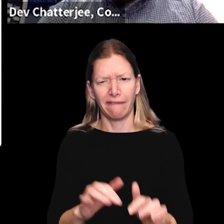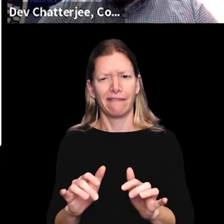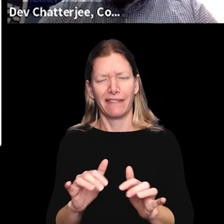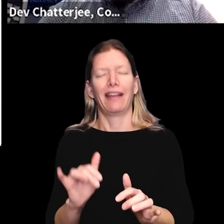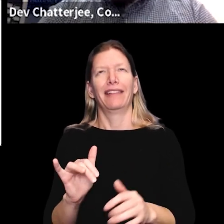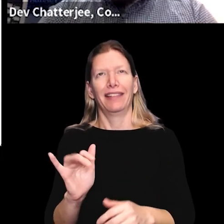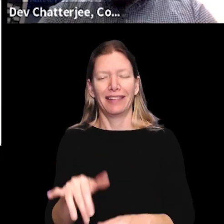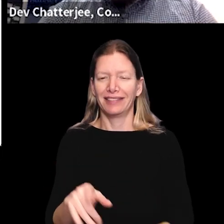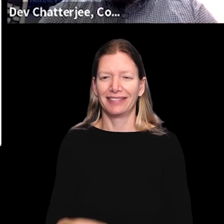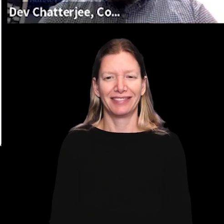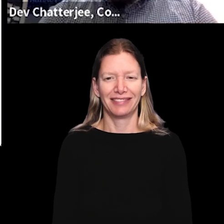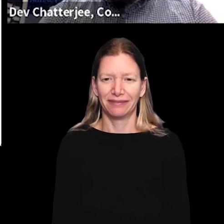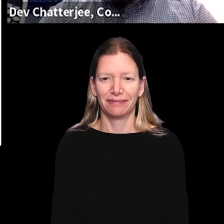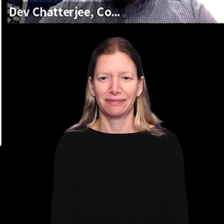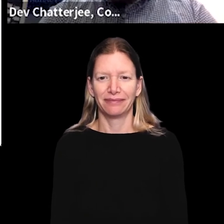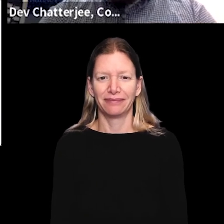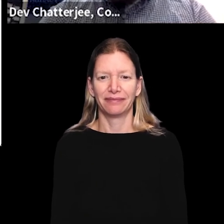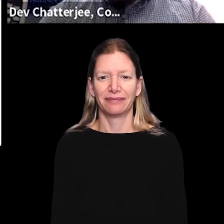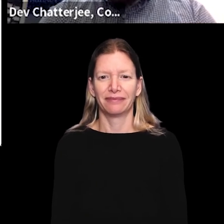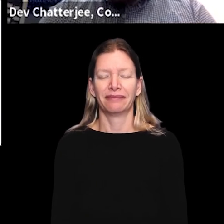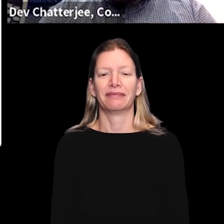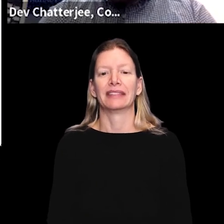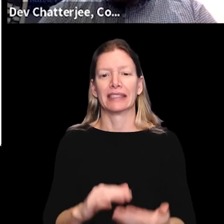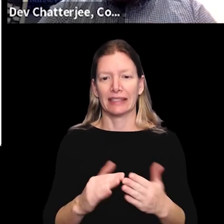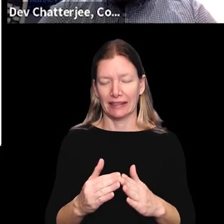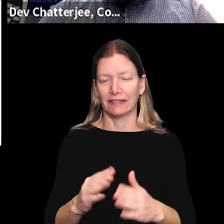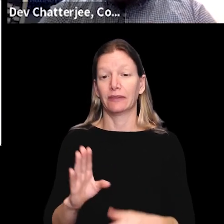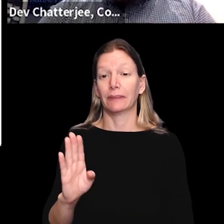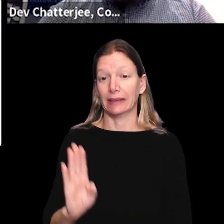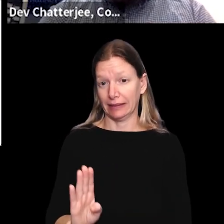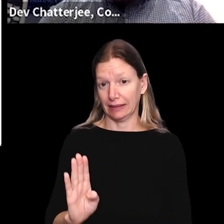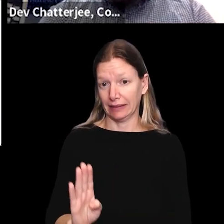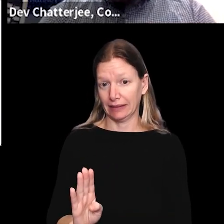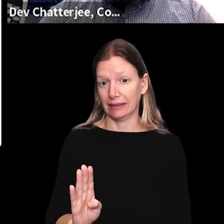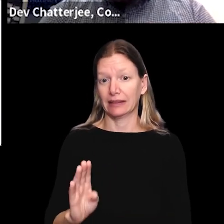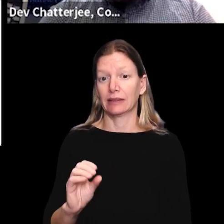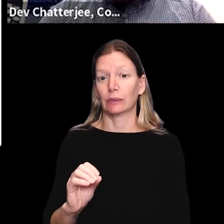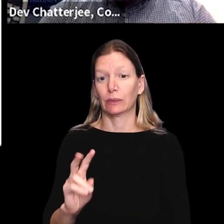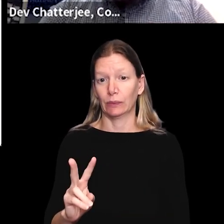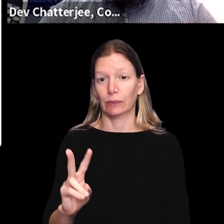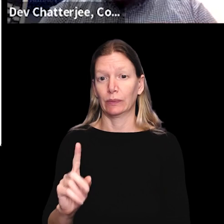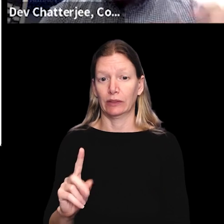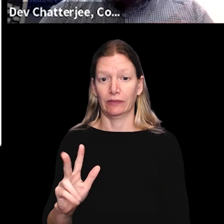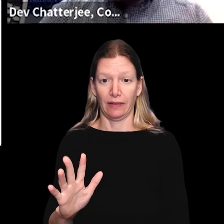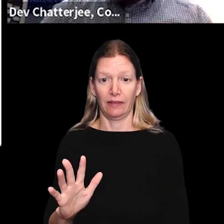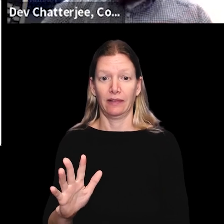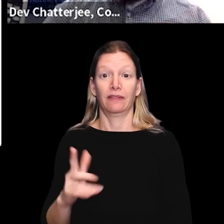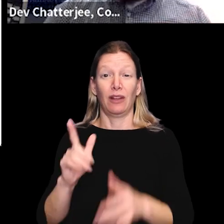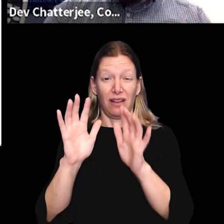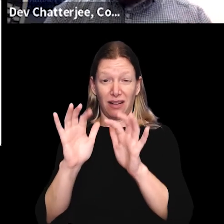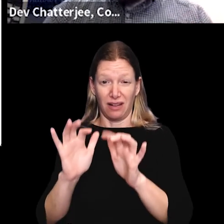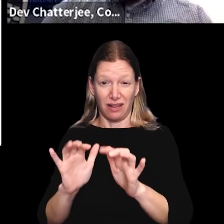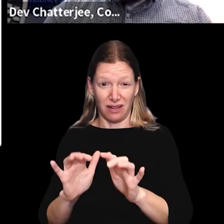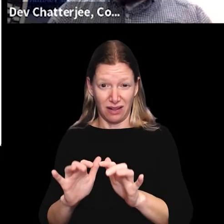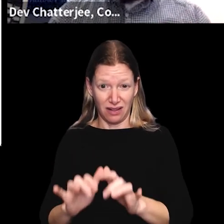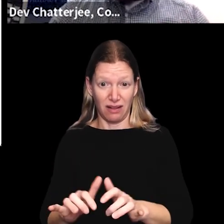oh, there it is. And, you know, city like Boston, share two, one, three, five. And